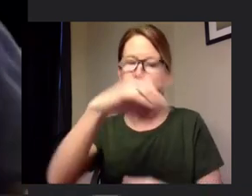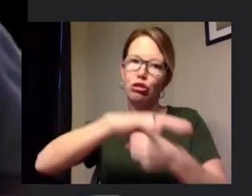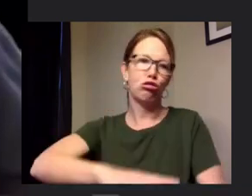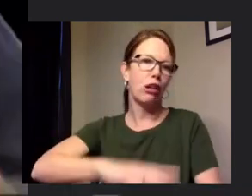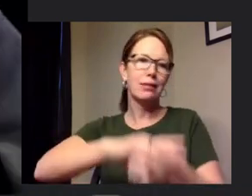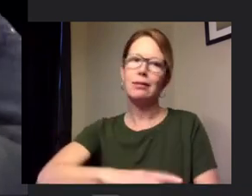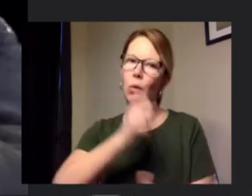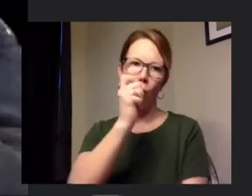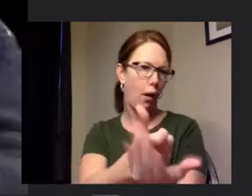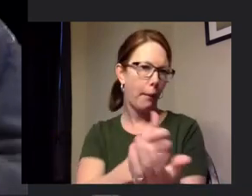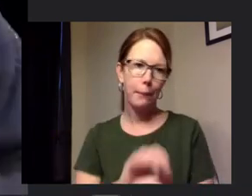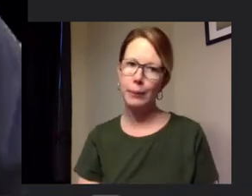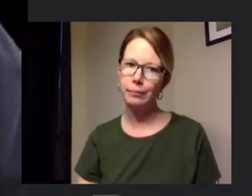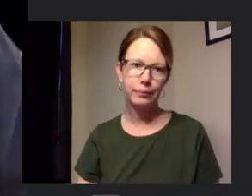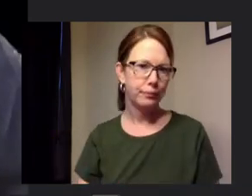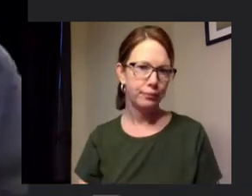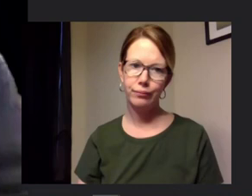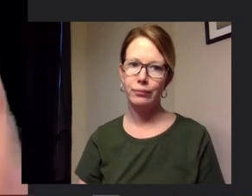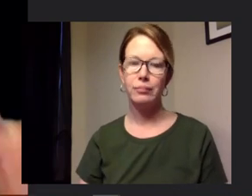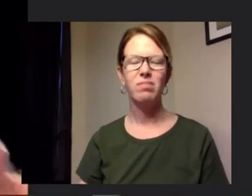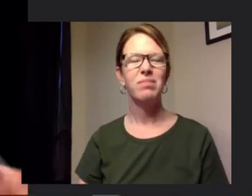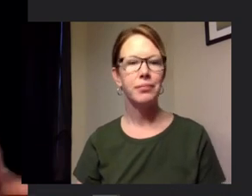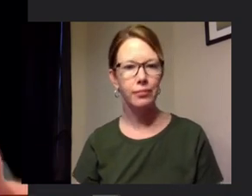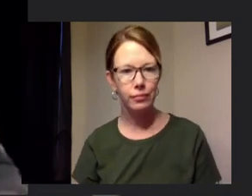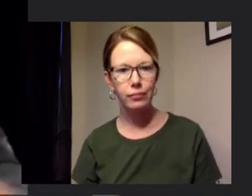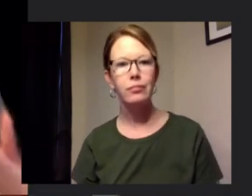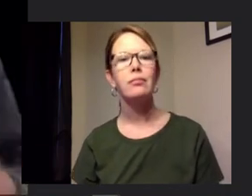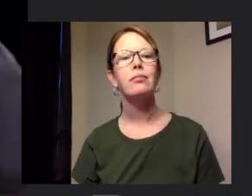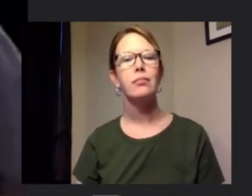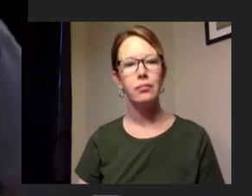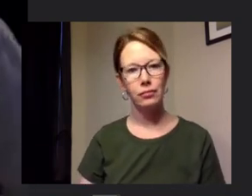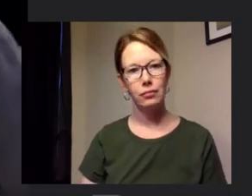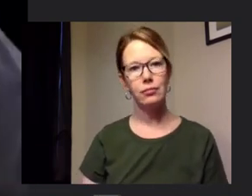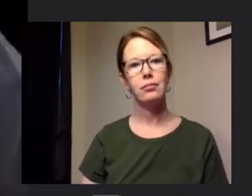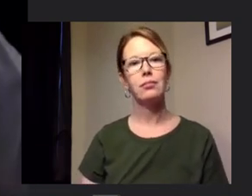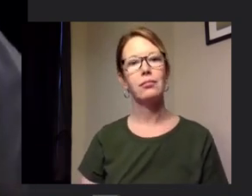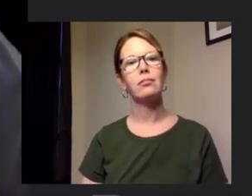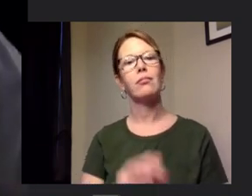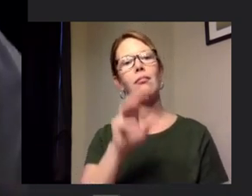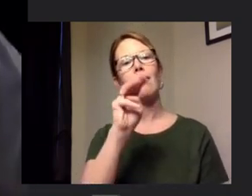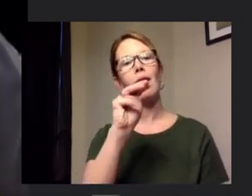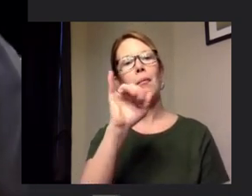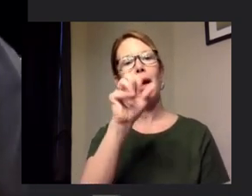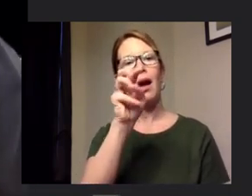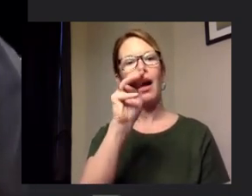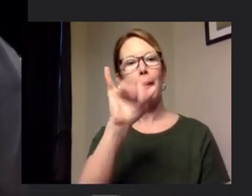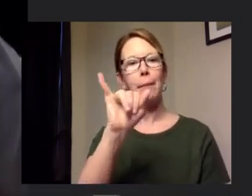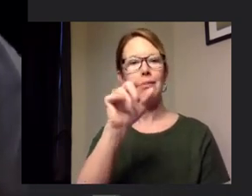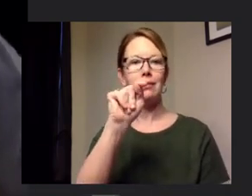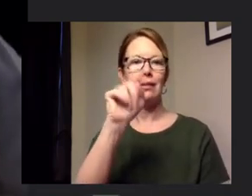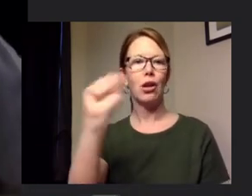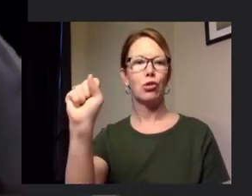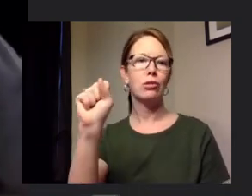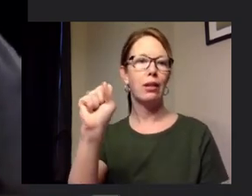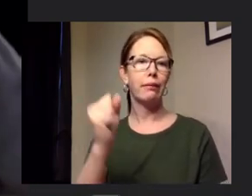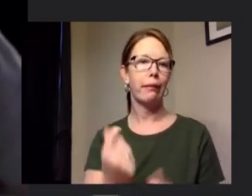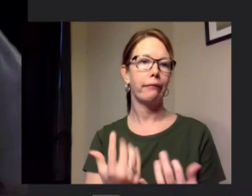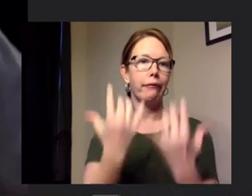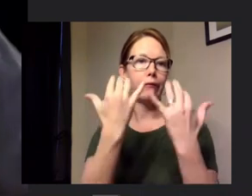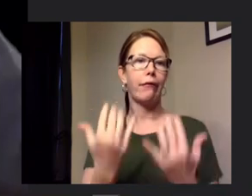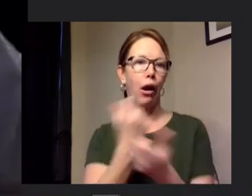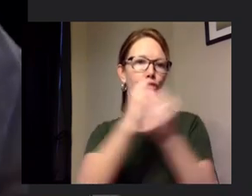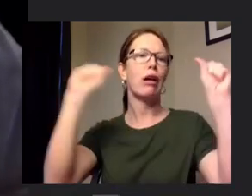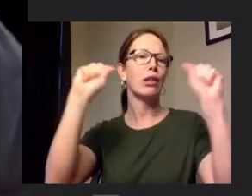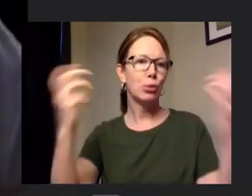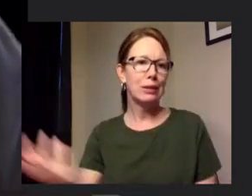it's true you know it they never help as always miami township fire rescue is here if you need us give us a